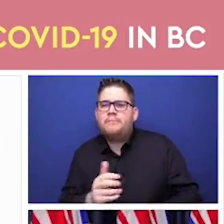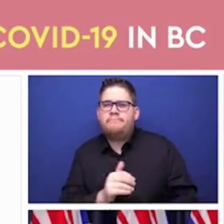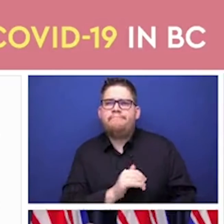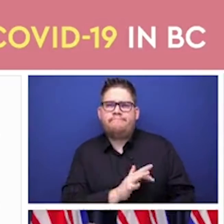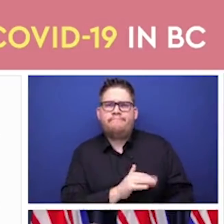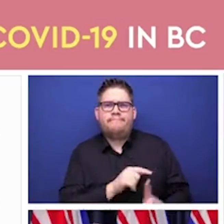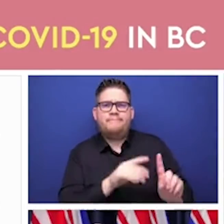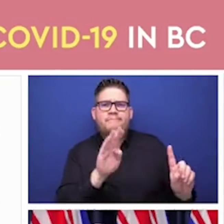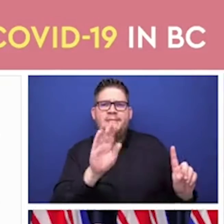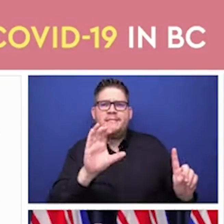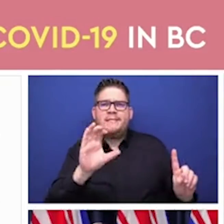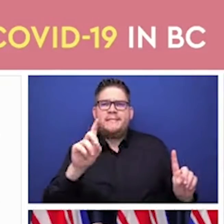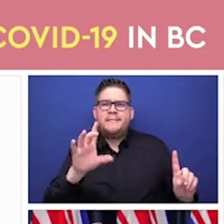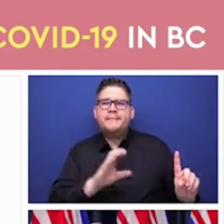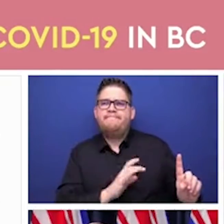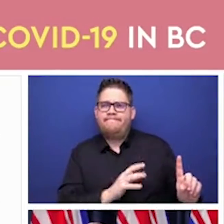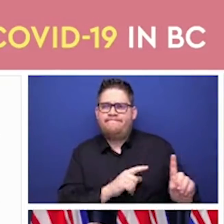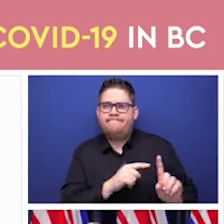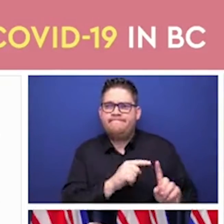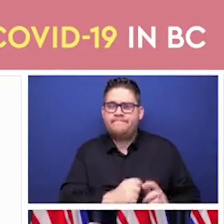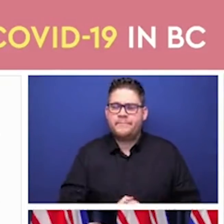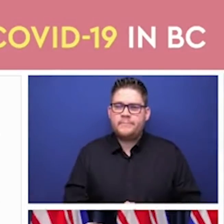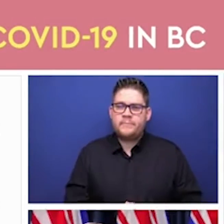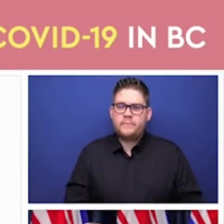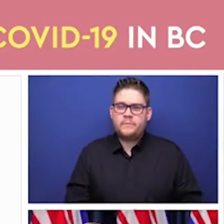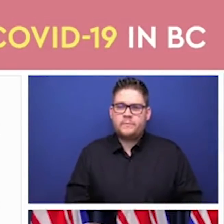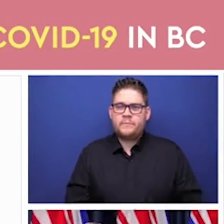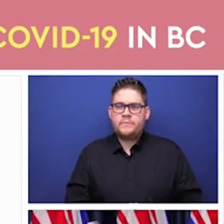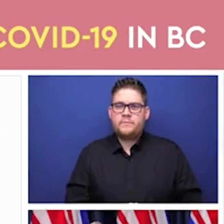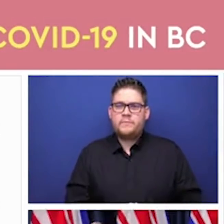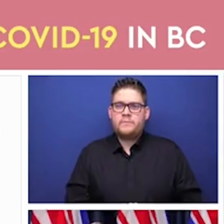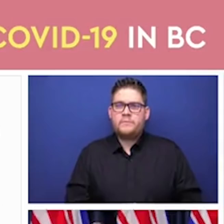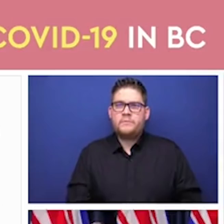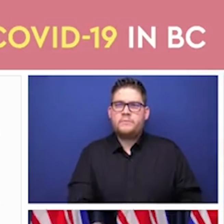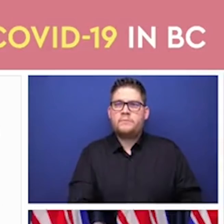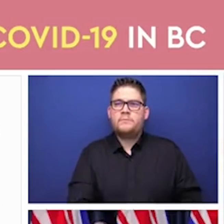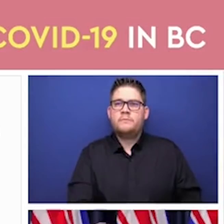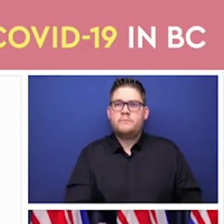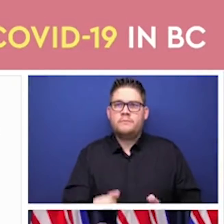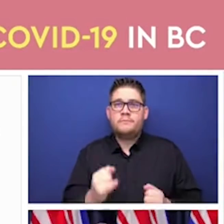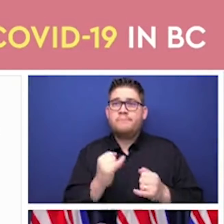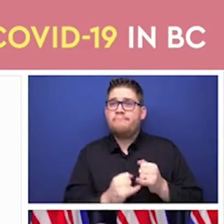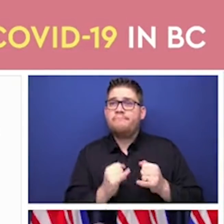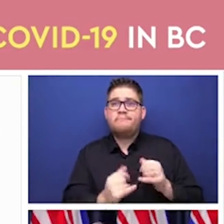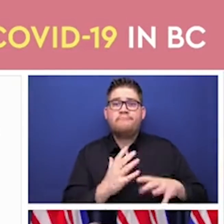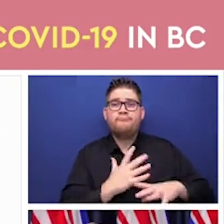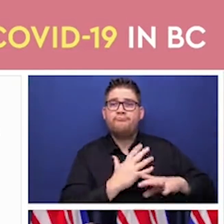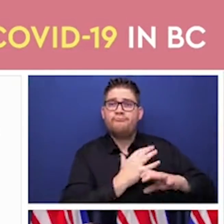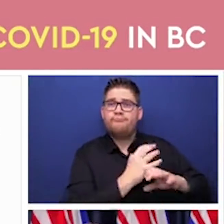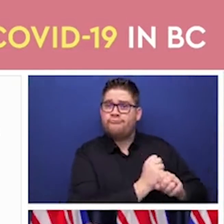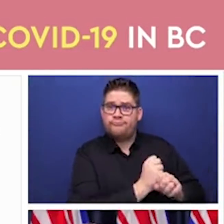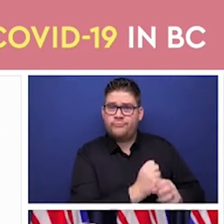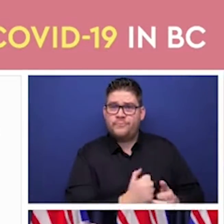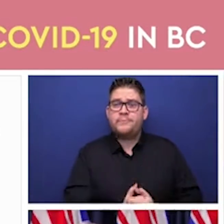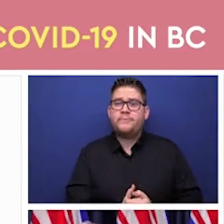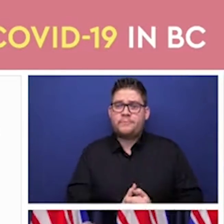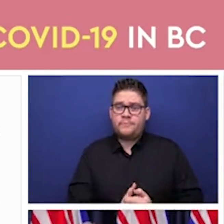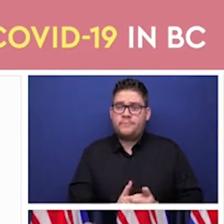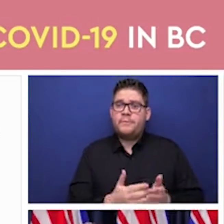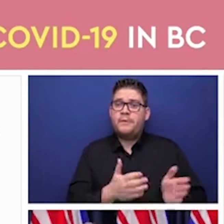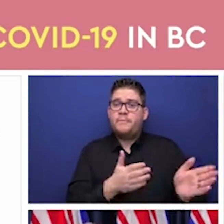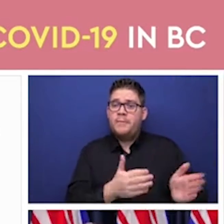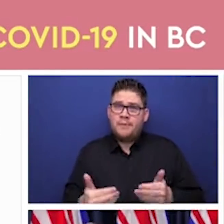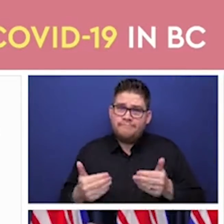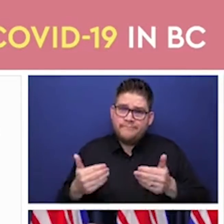in the near future. So in summary, we plan to vaccinate 400,000 people in BC or more in